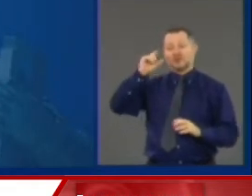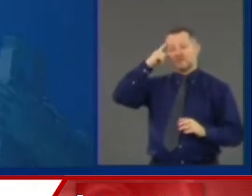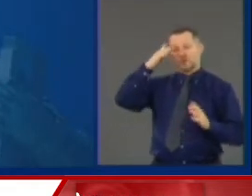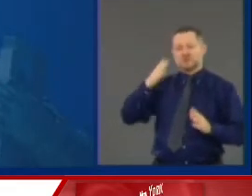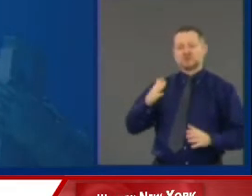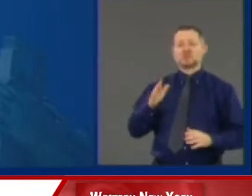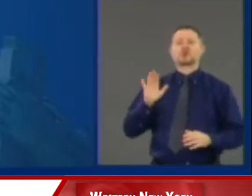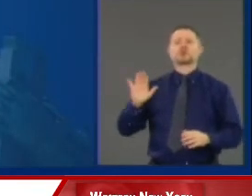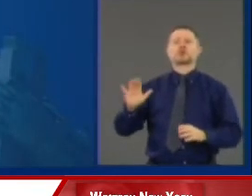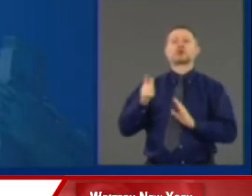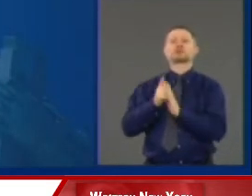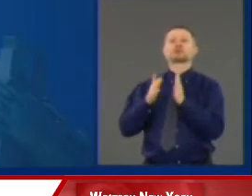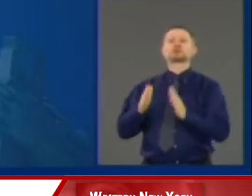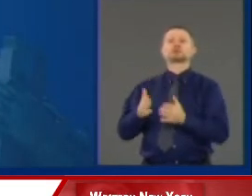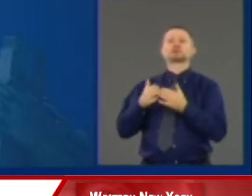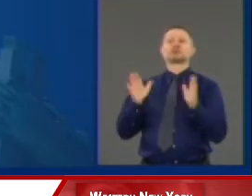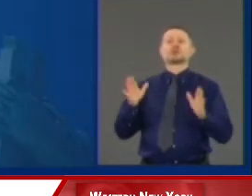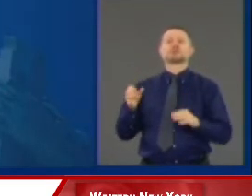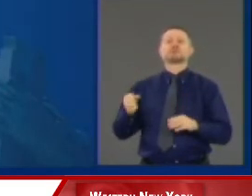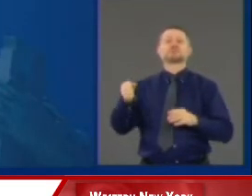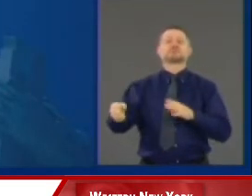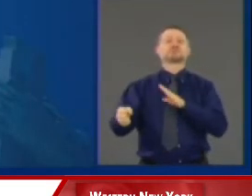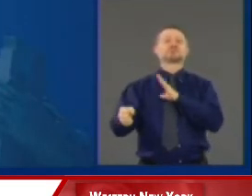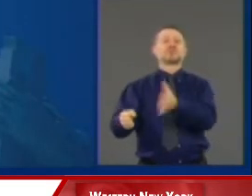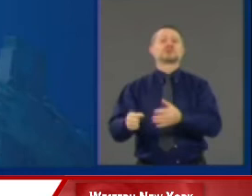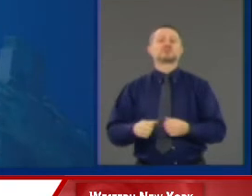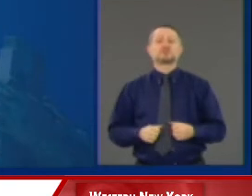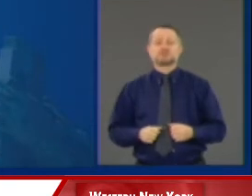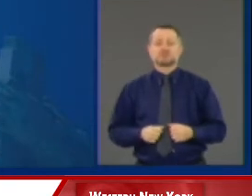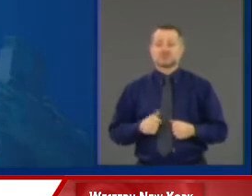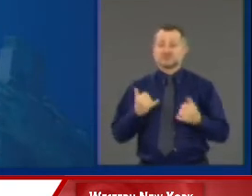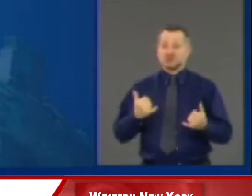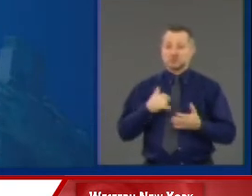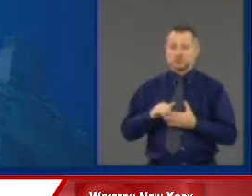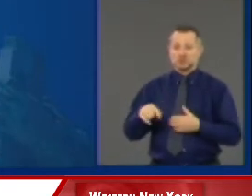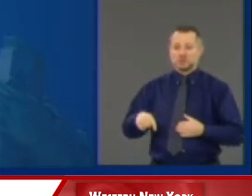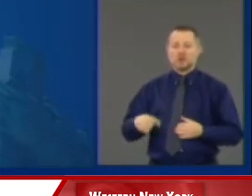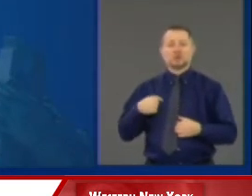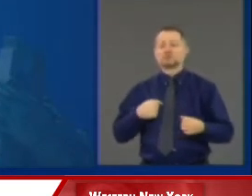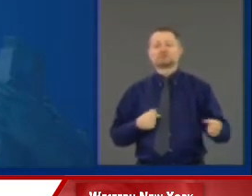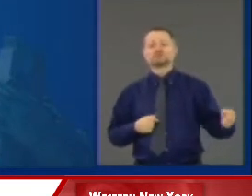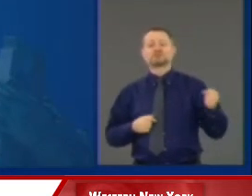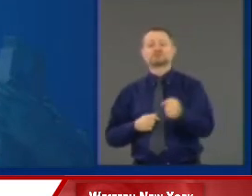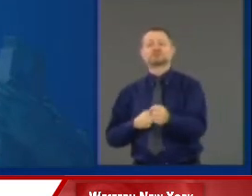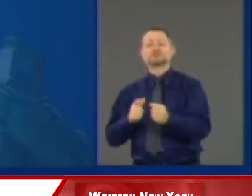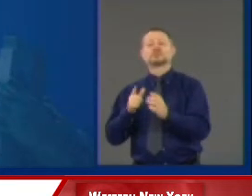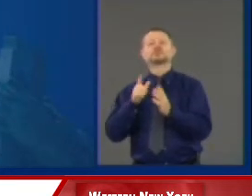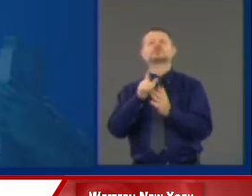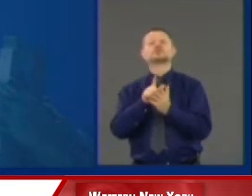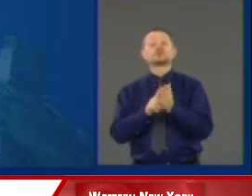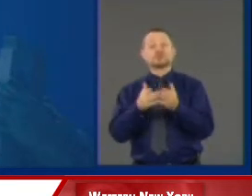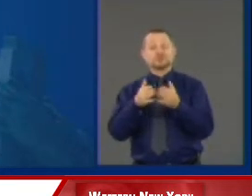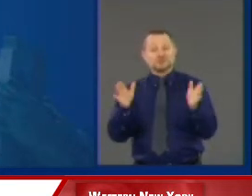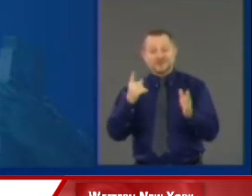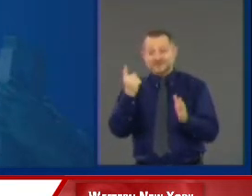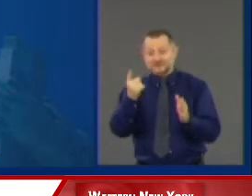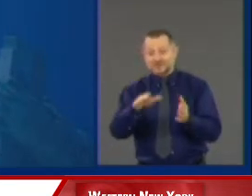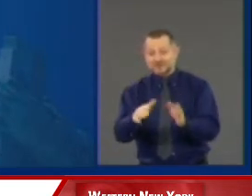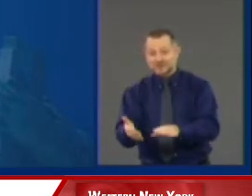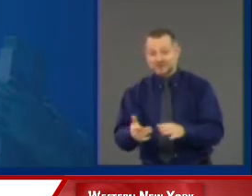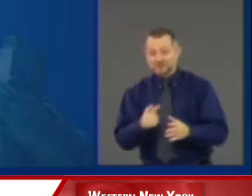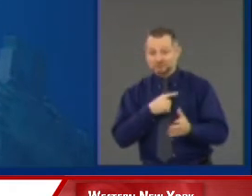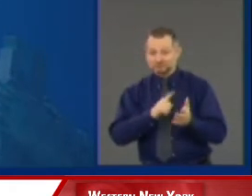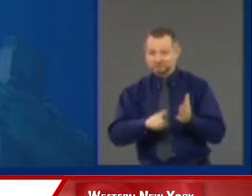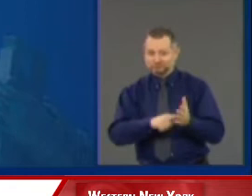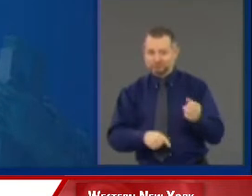In this state, I put the attorney general in charge of investigations where police kill an unarmed person. Good. But it shouldn't be the exception.